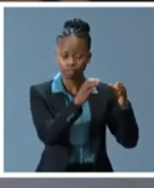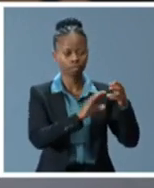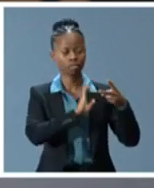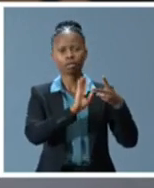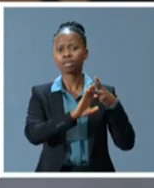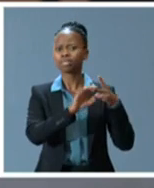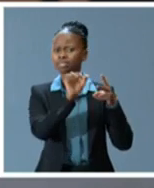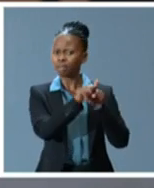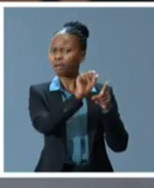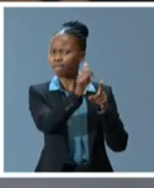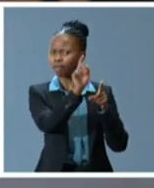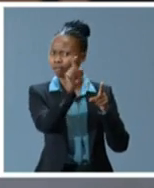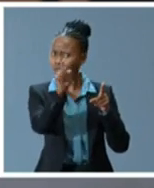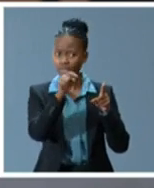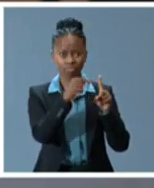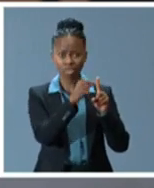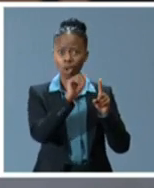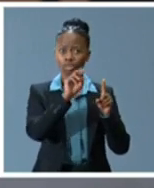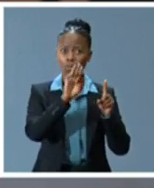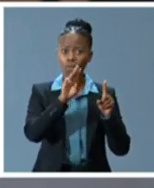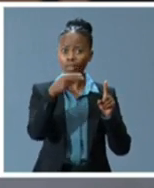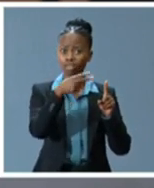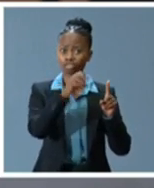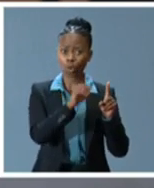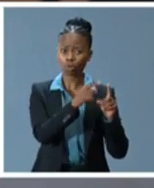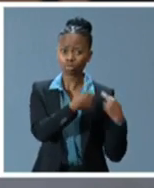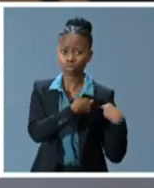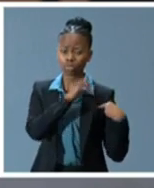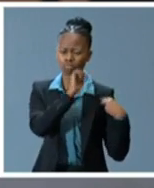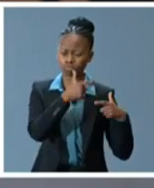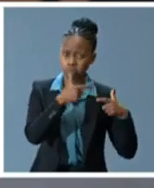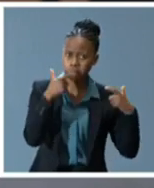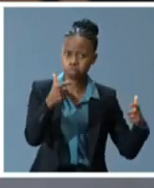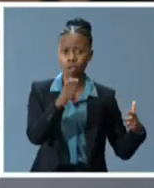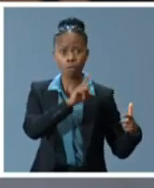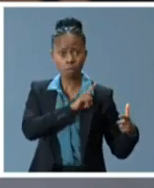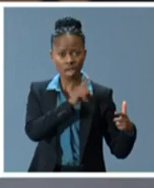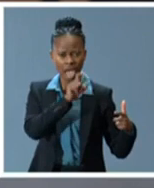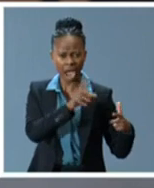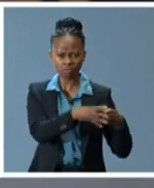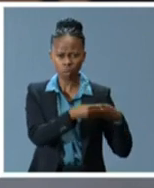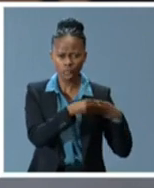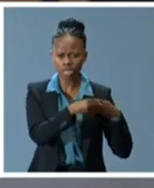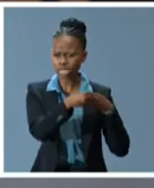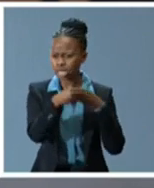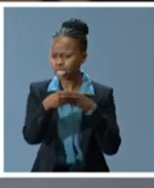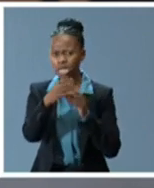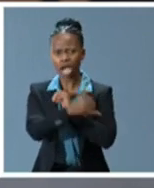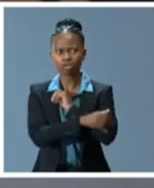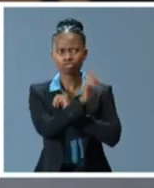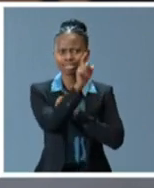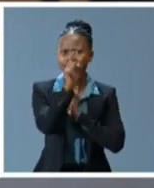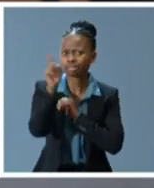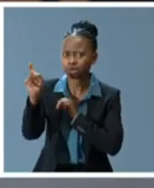responsibility they have shown in providing global leadership through the scurges of